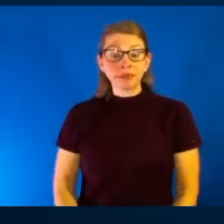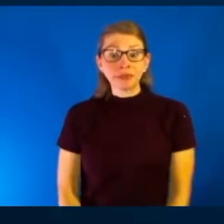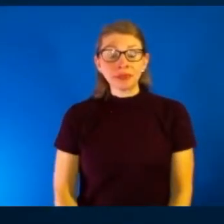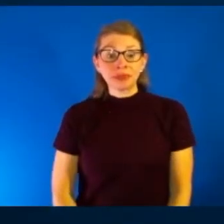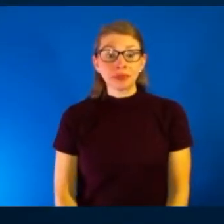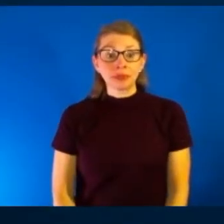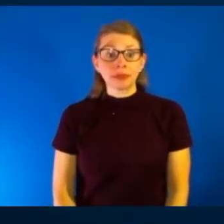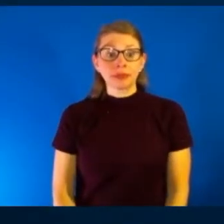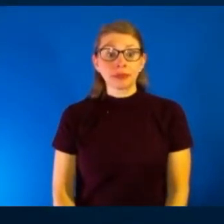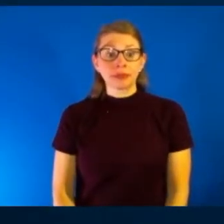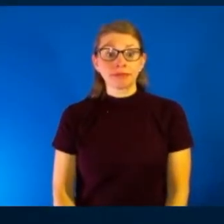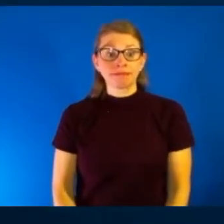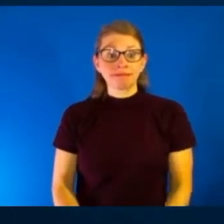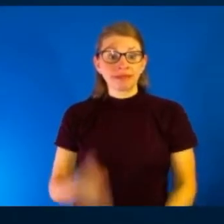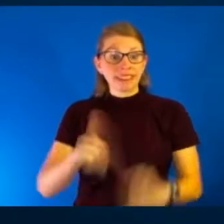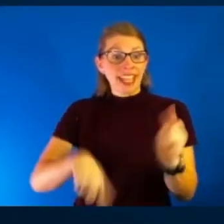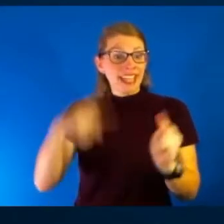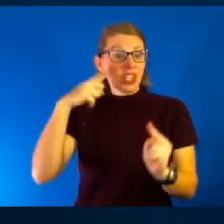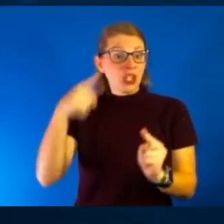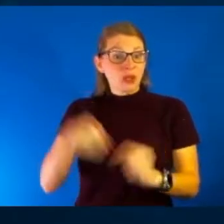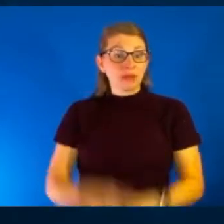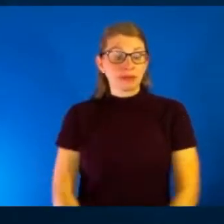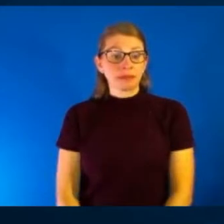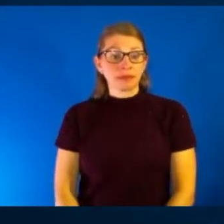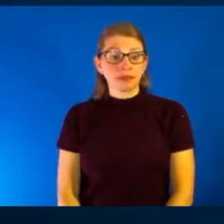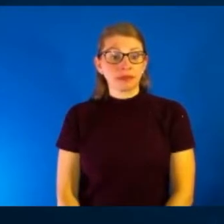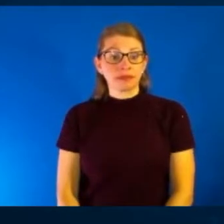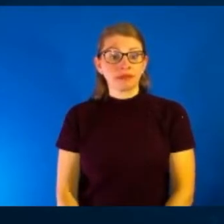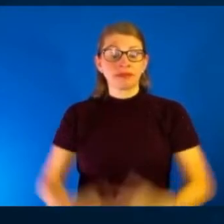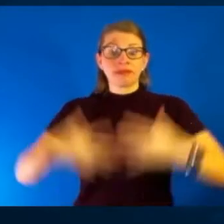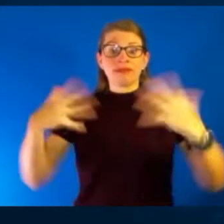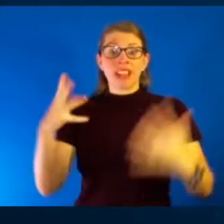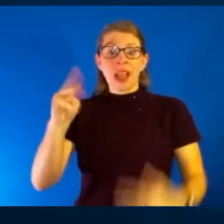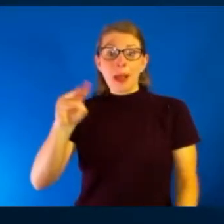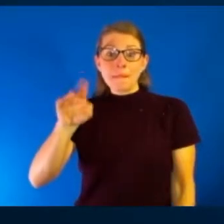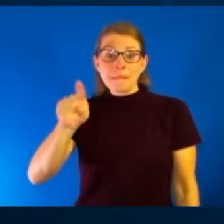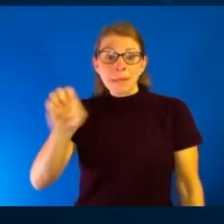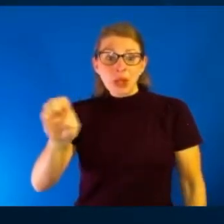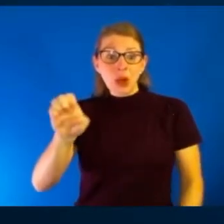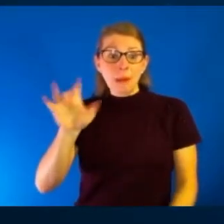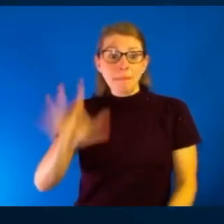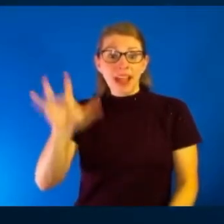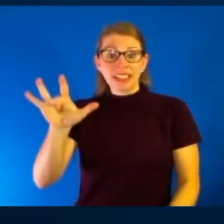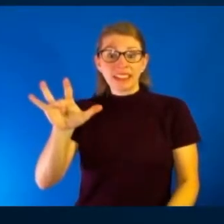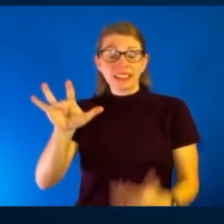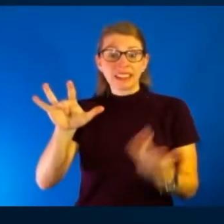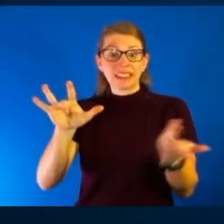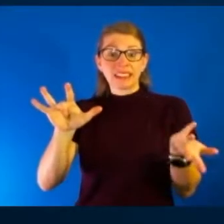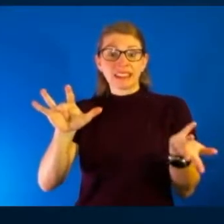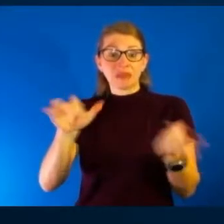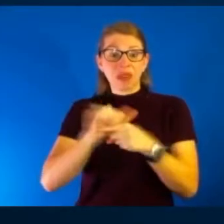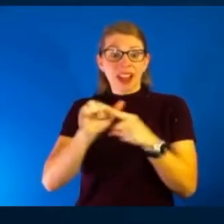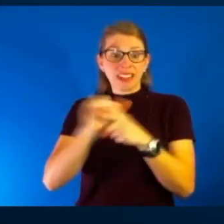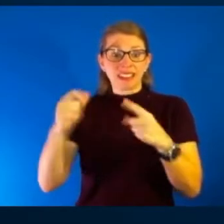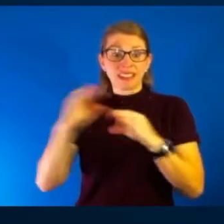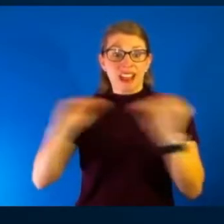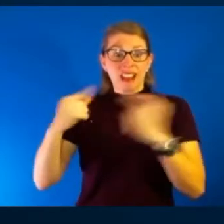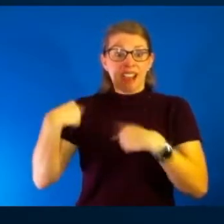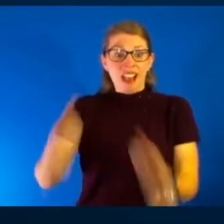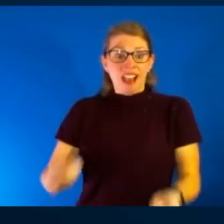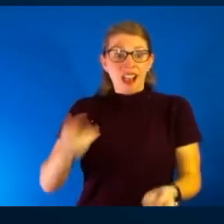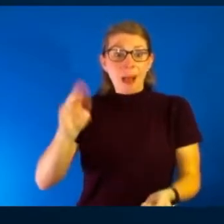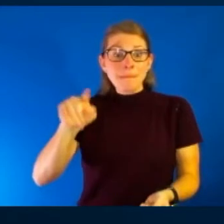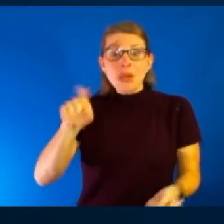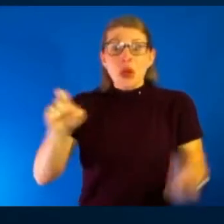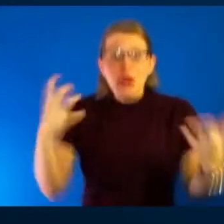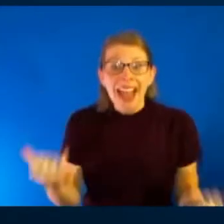Oh, we can't hear you. It's the unmute button. You haven't practiced that at all throughout the pandemic, you? There it goes. Now we can't,